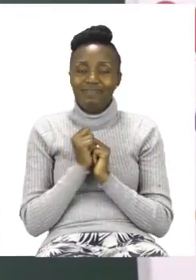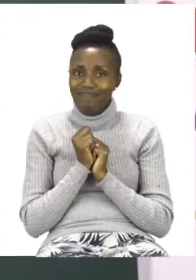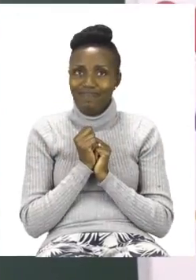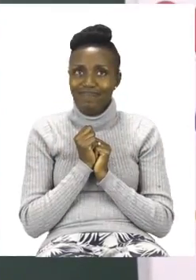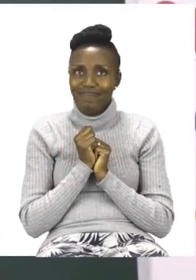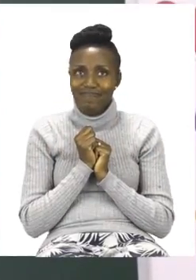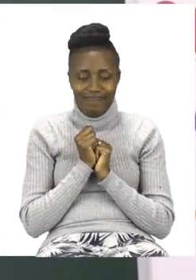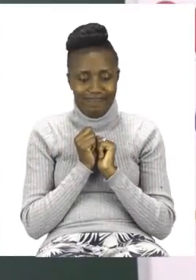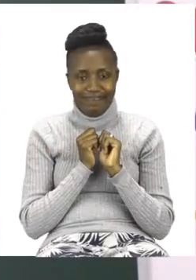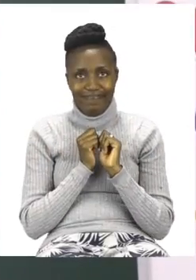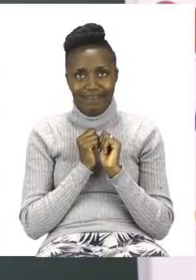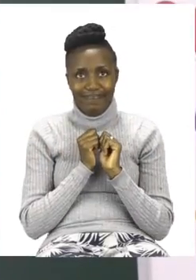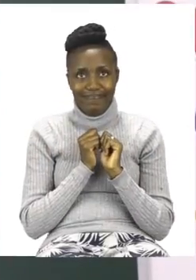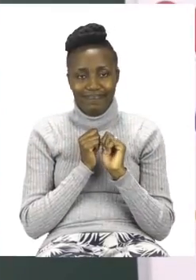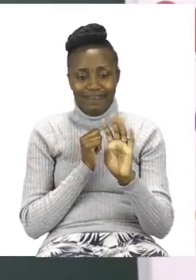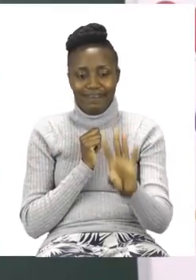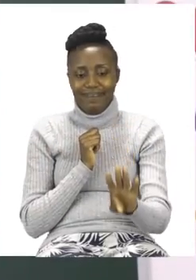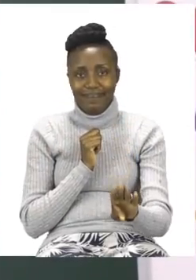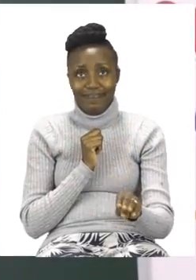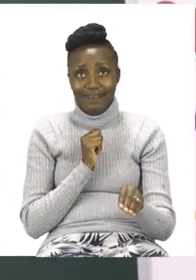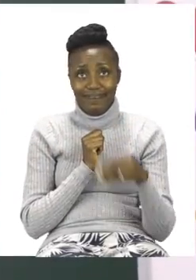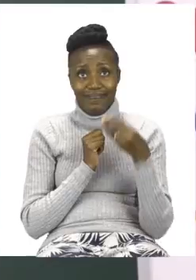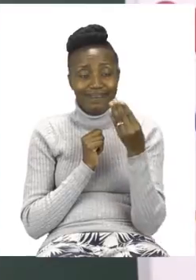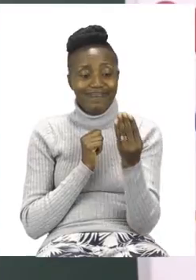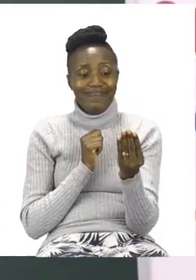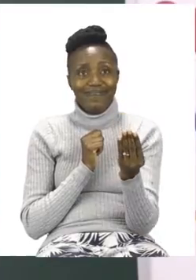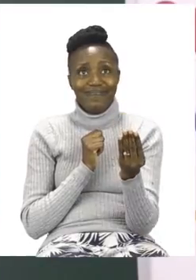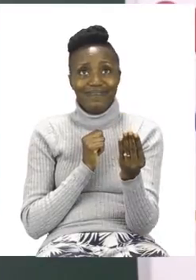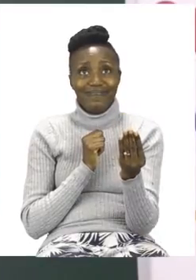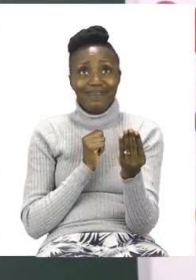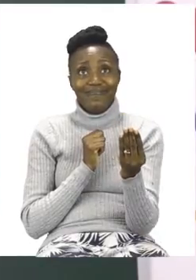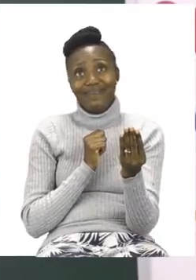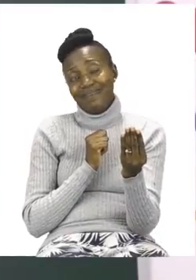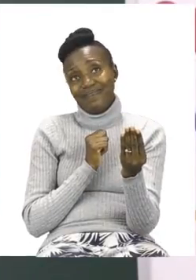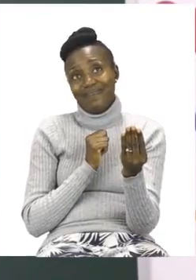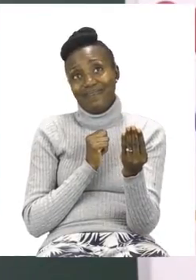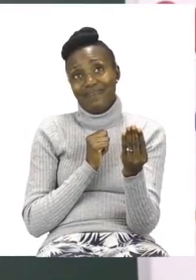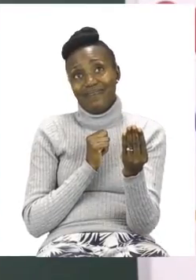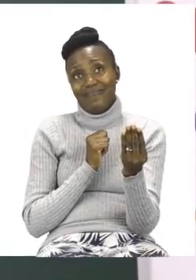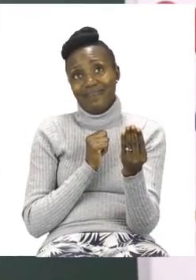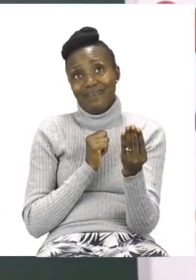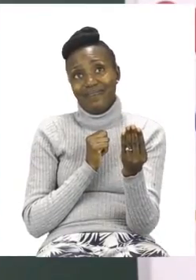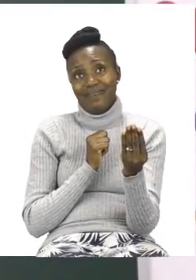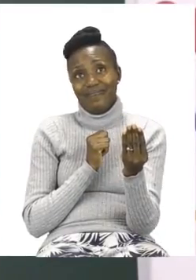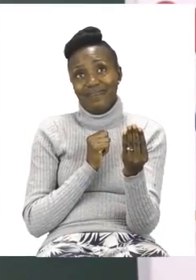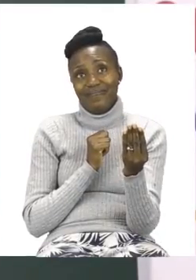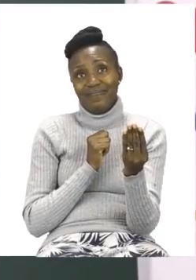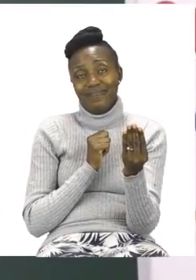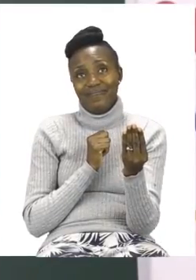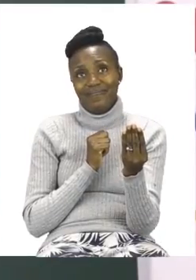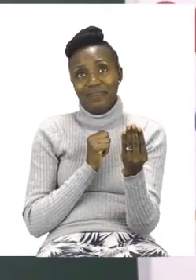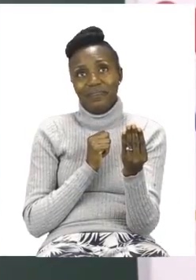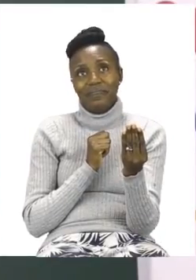need to pick up a picture. I'm going to pick this one up. Oh, this one looks like it's a paint